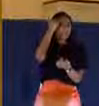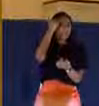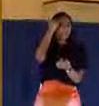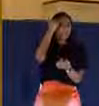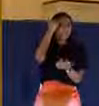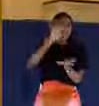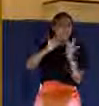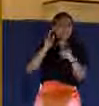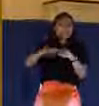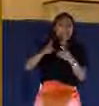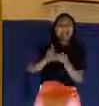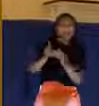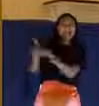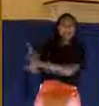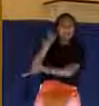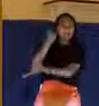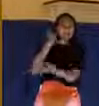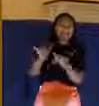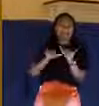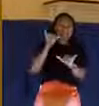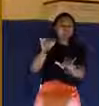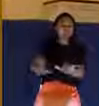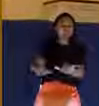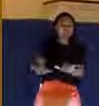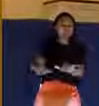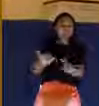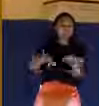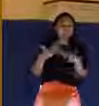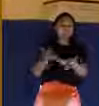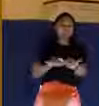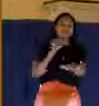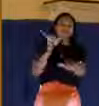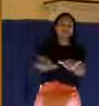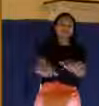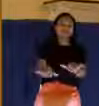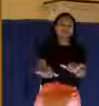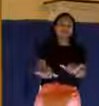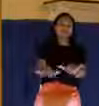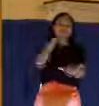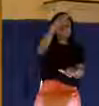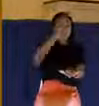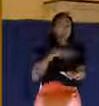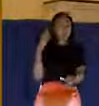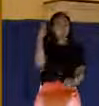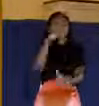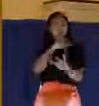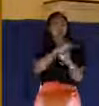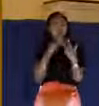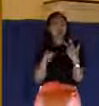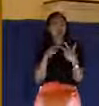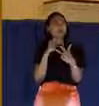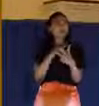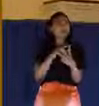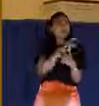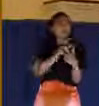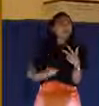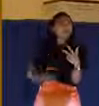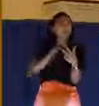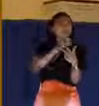if he stayed dead, if death had power over him. Suddenly this man realizes that Jesus